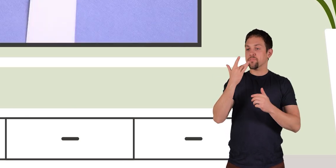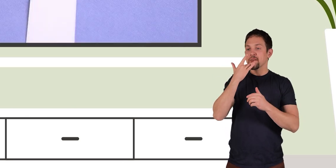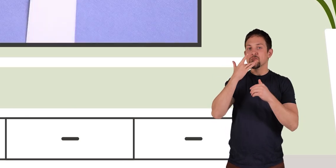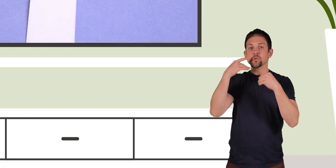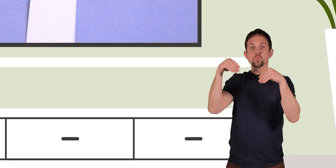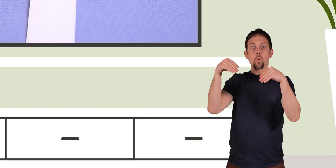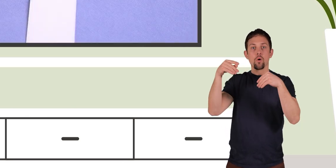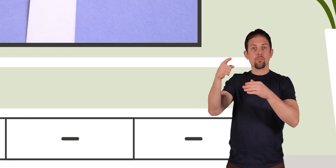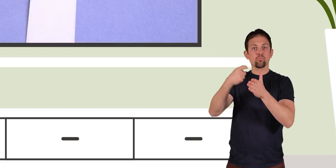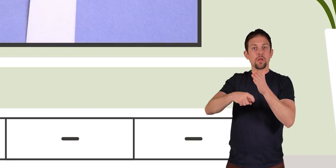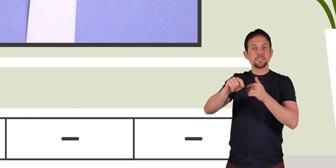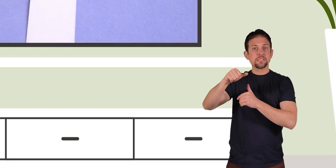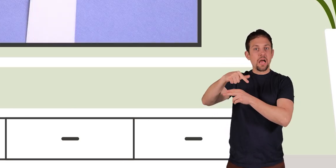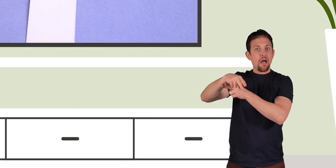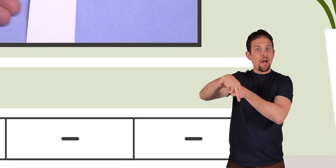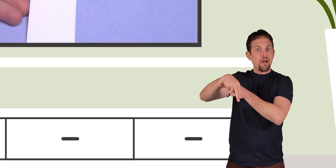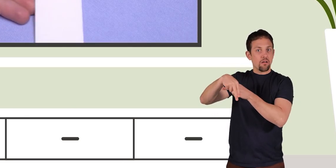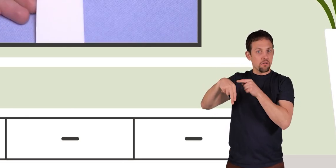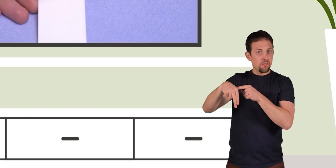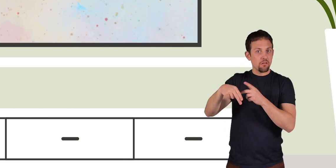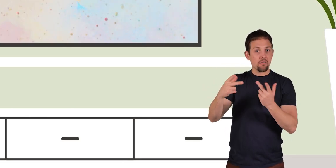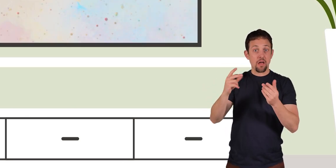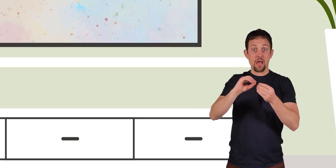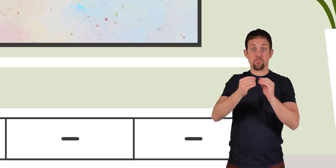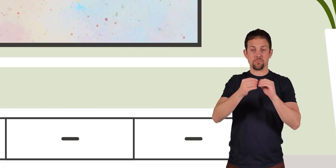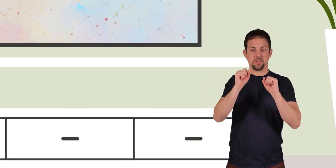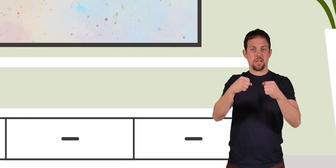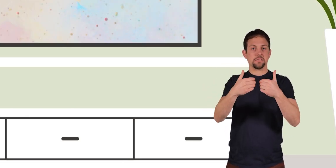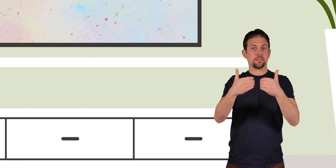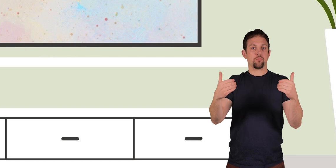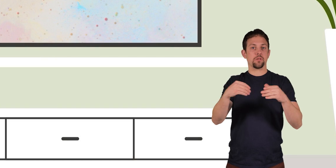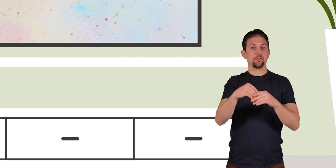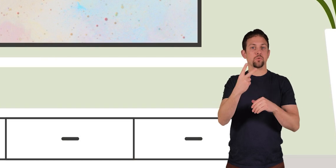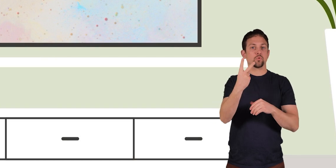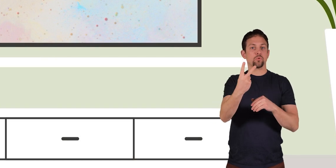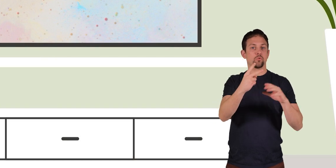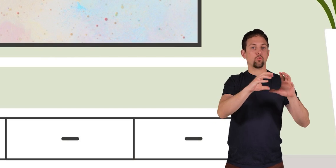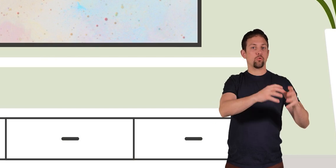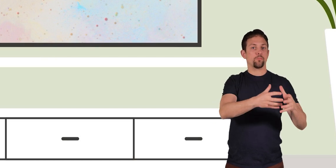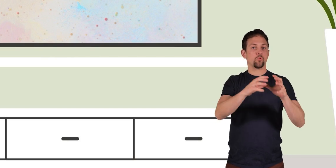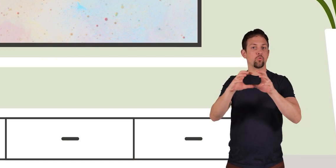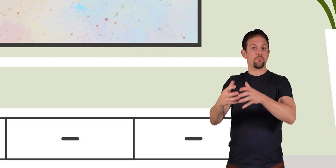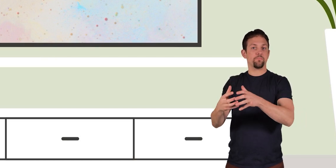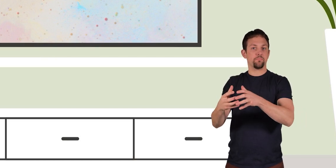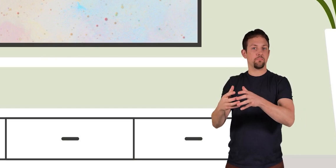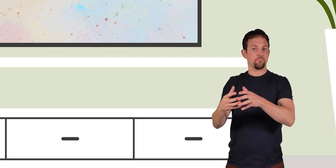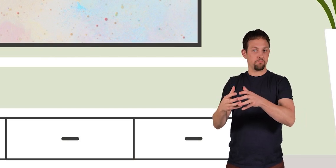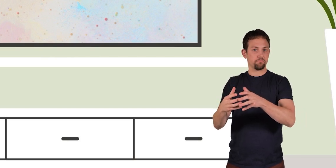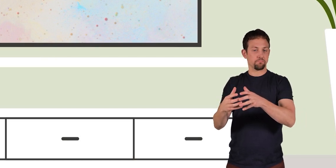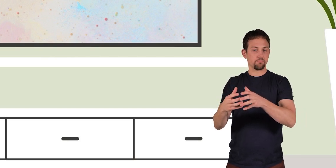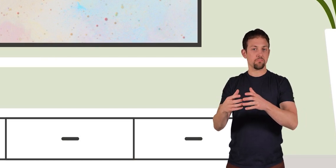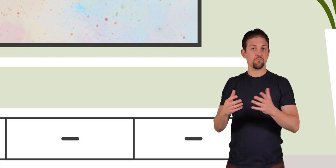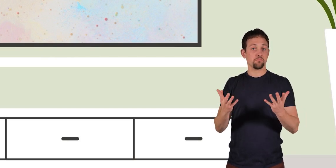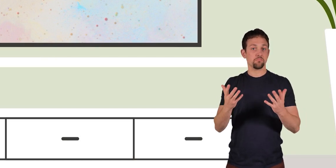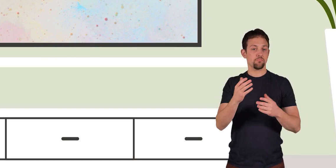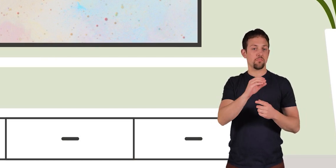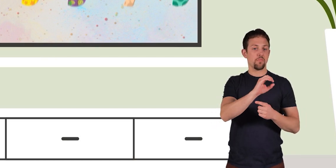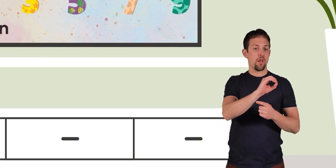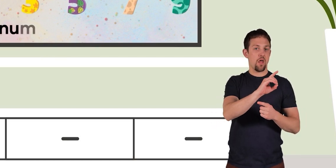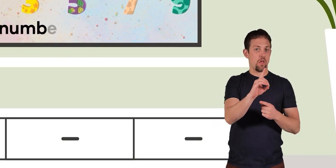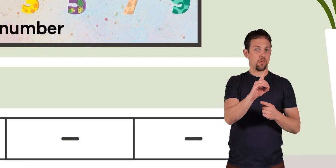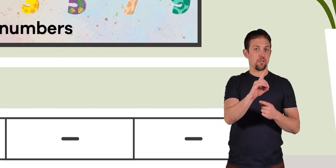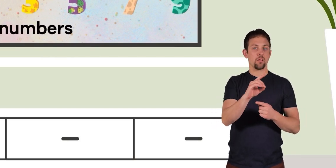or on price tags at your favorite store. All numbers can be separated or classified into two groups,